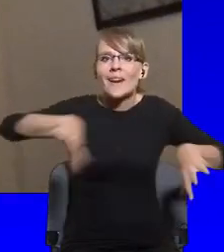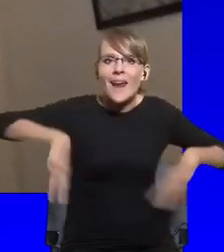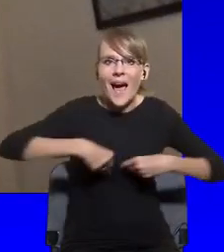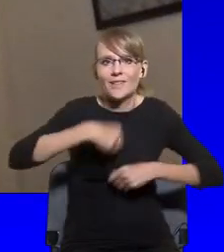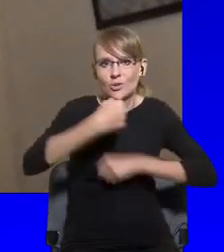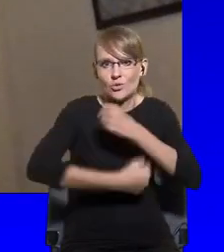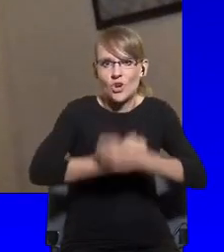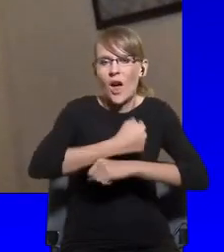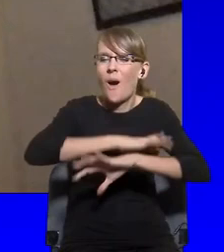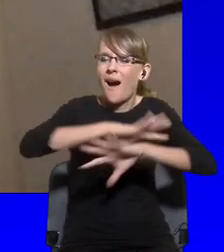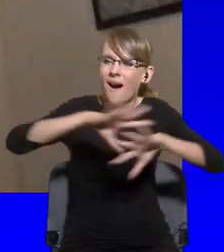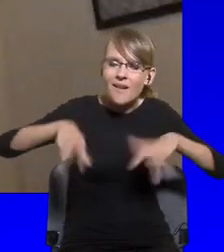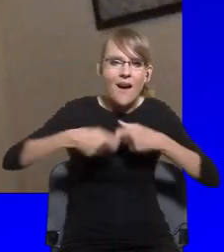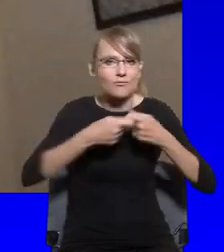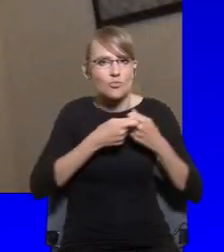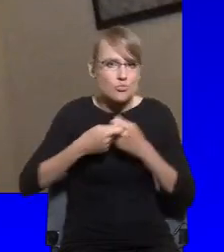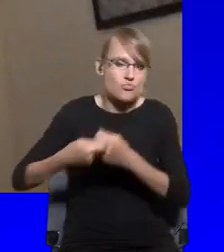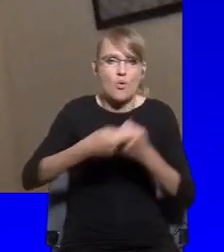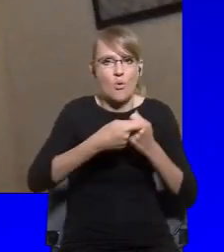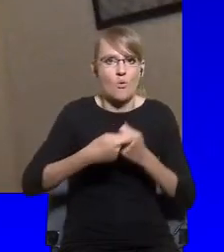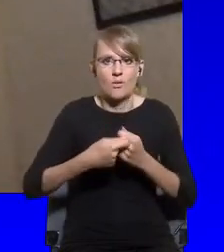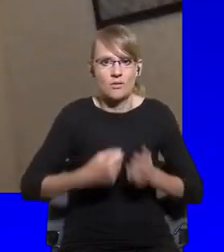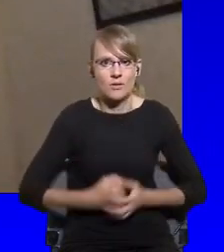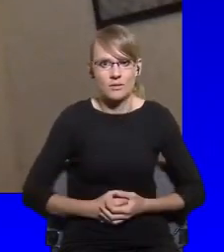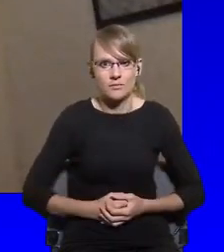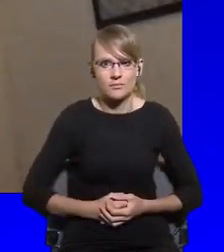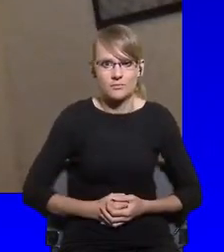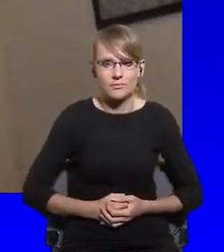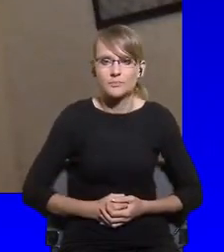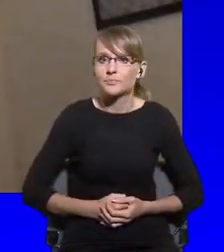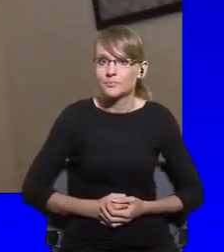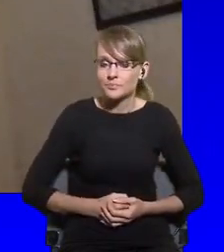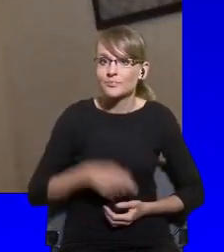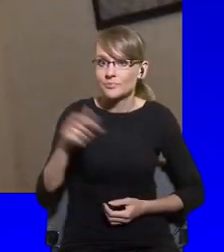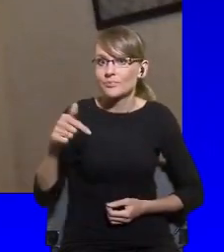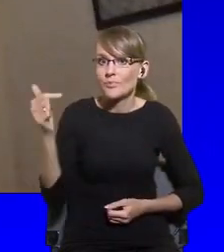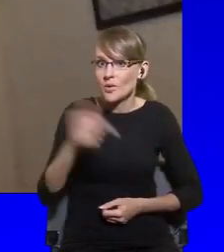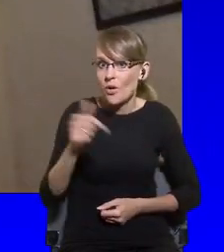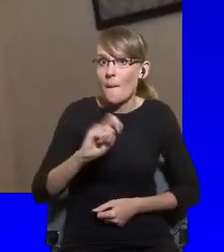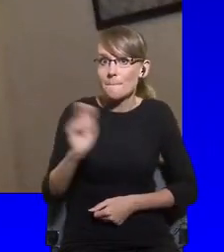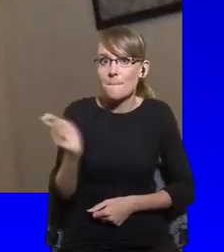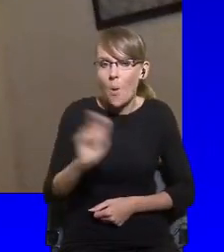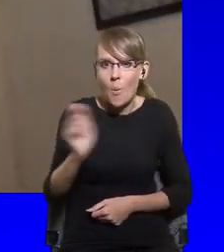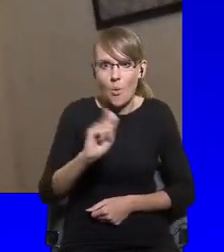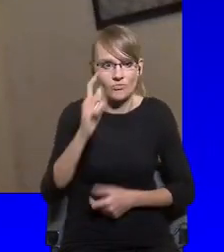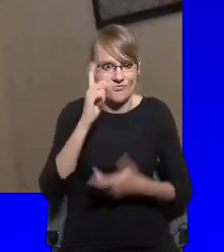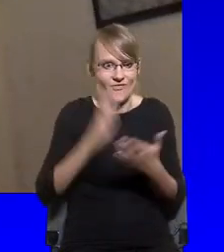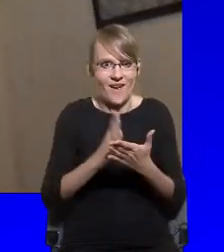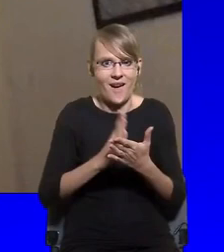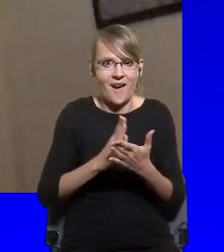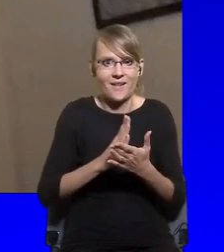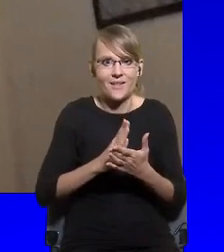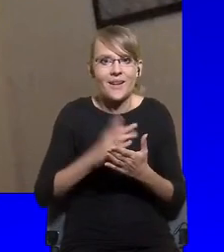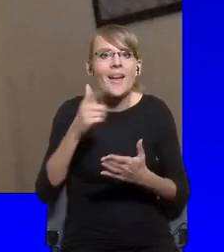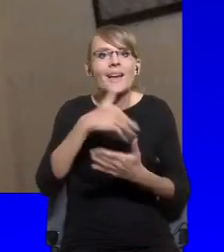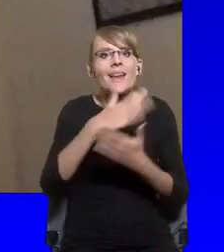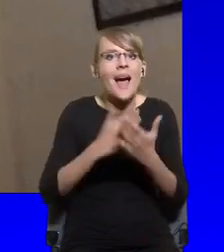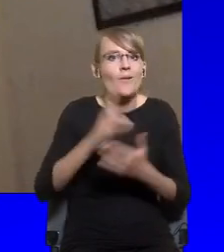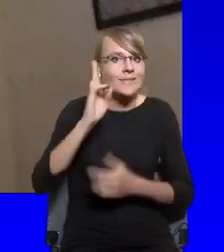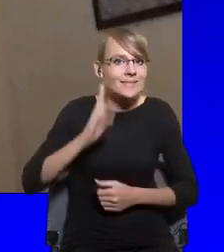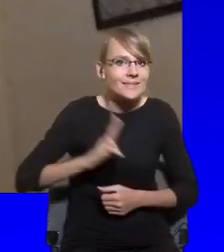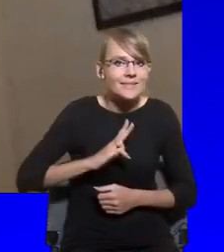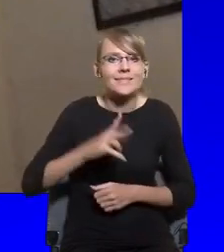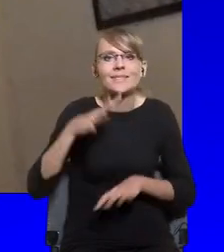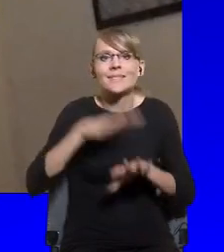sort of reinvigoration of faith in our domestic institutions, whether it's healthcare systems, but also